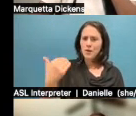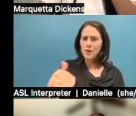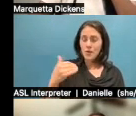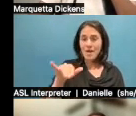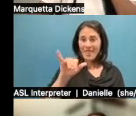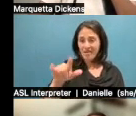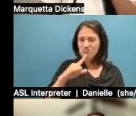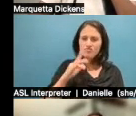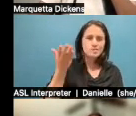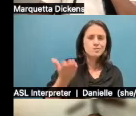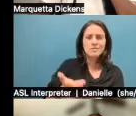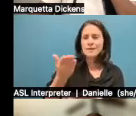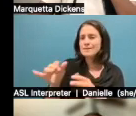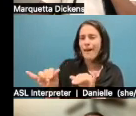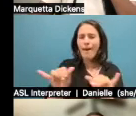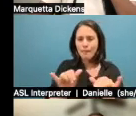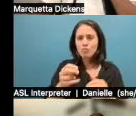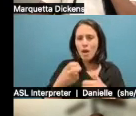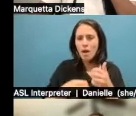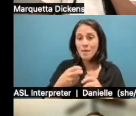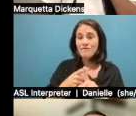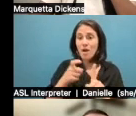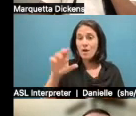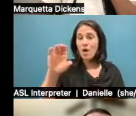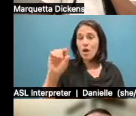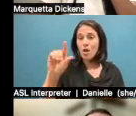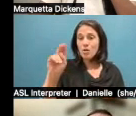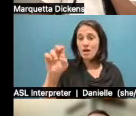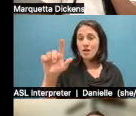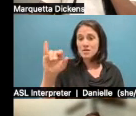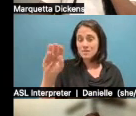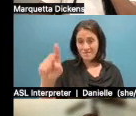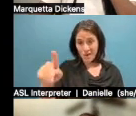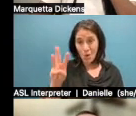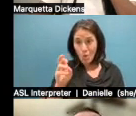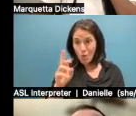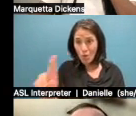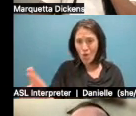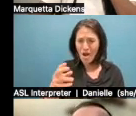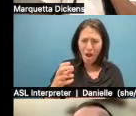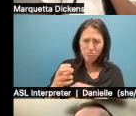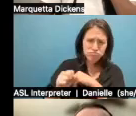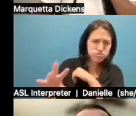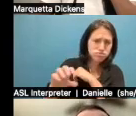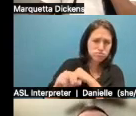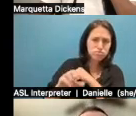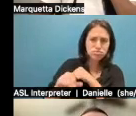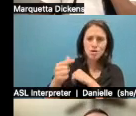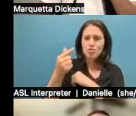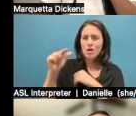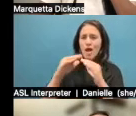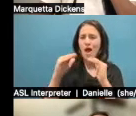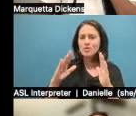extractive colonialism. You know, war emits tons of greenhouse gases. Covering Climate Now just had a huge webinar about this yesterday.